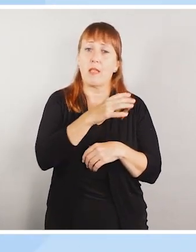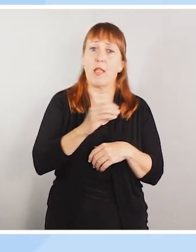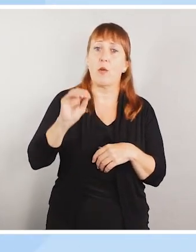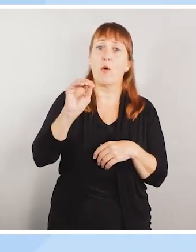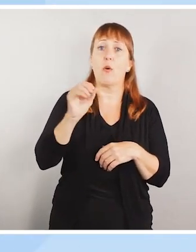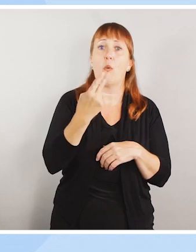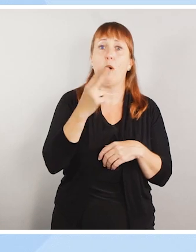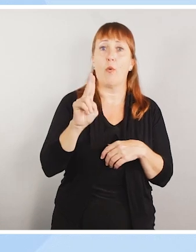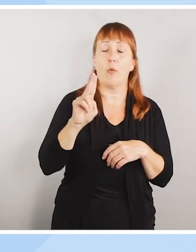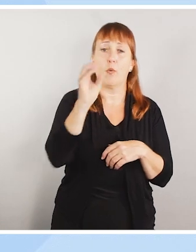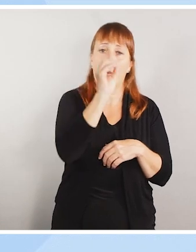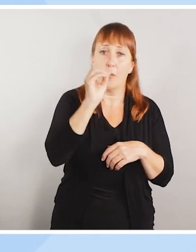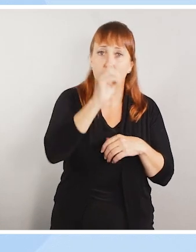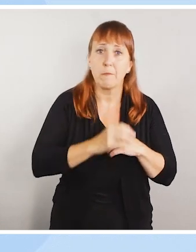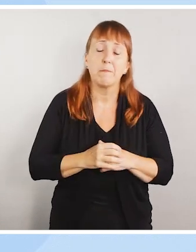and Oahu.